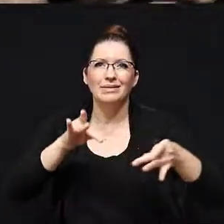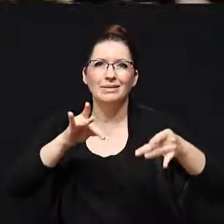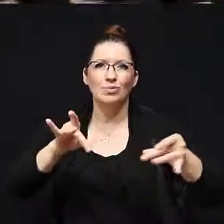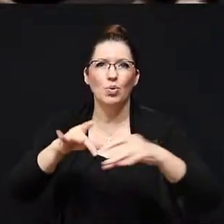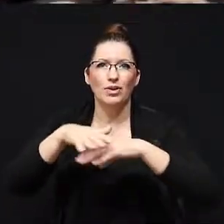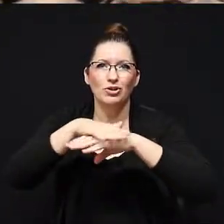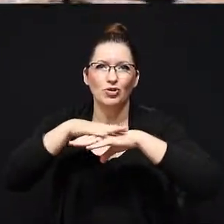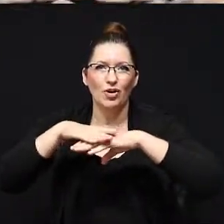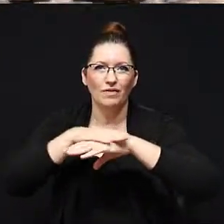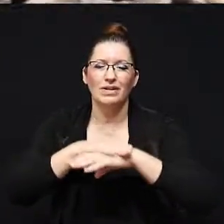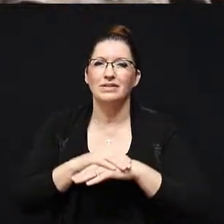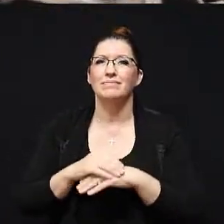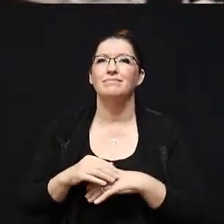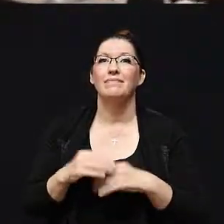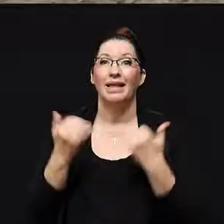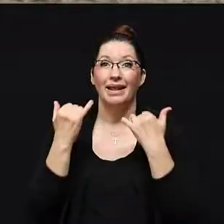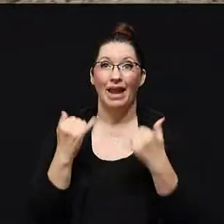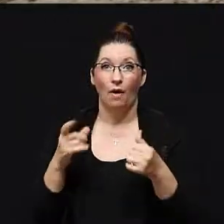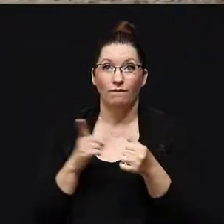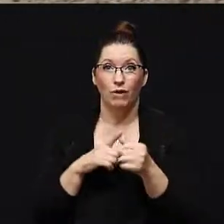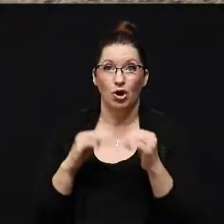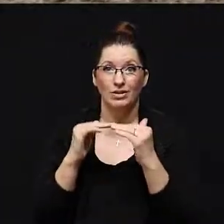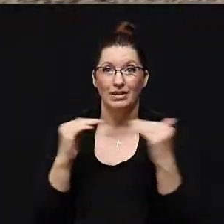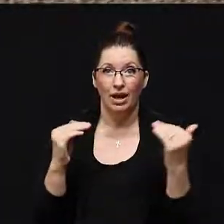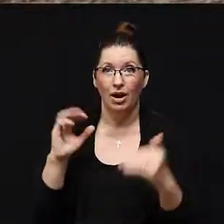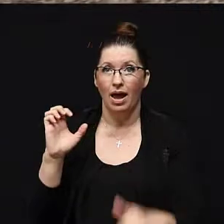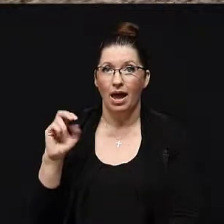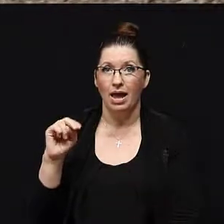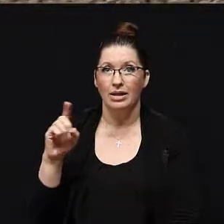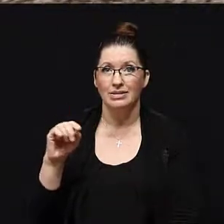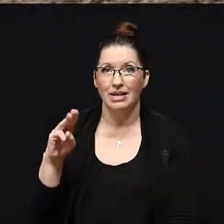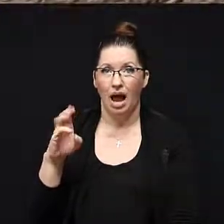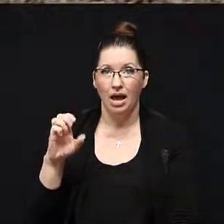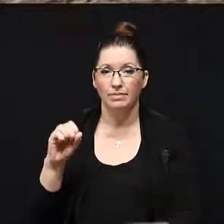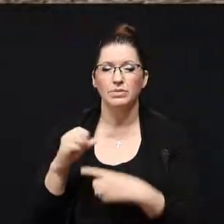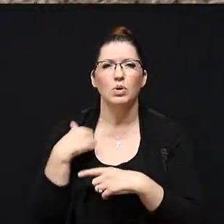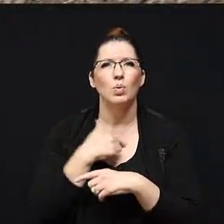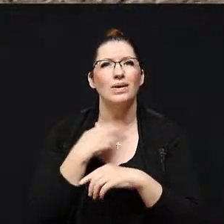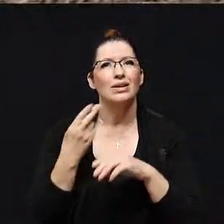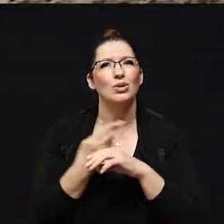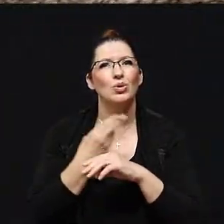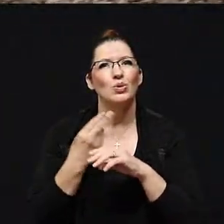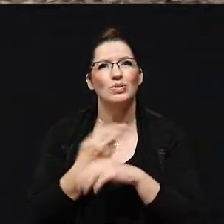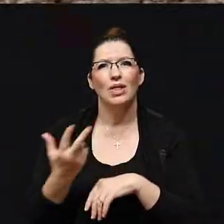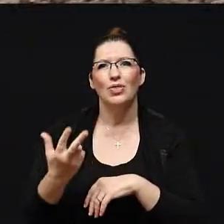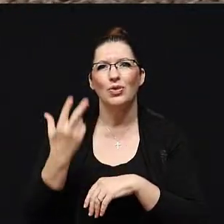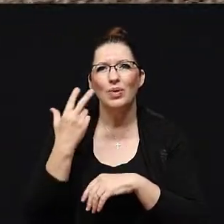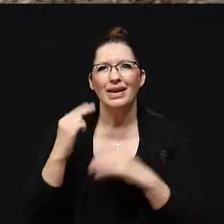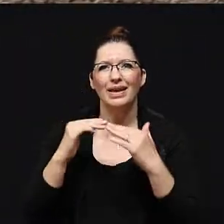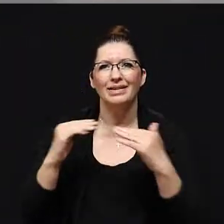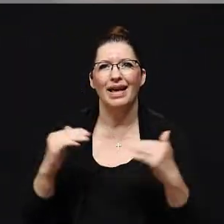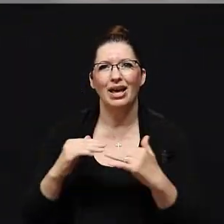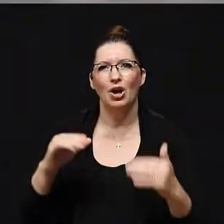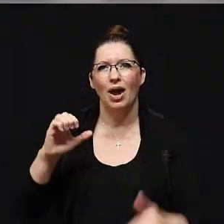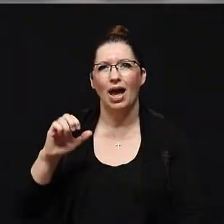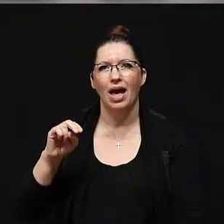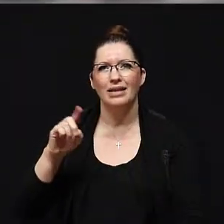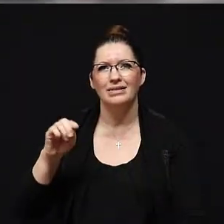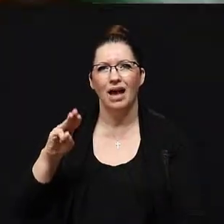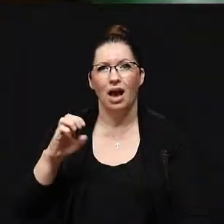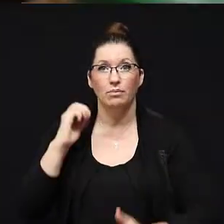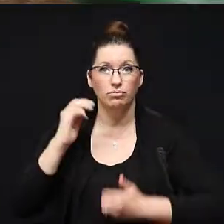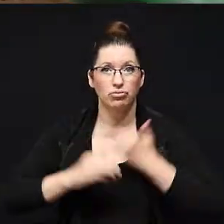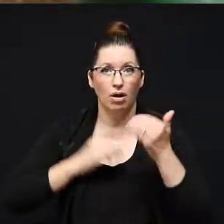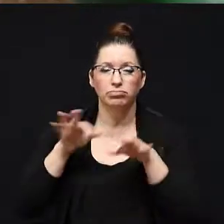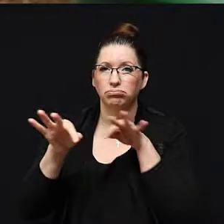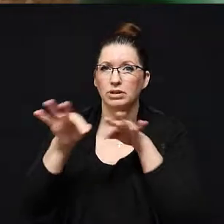Next comes our first layer of enzyme. We use a three-layer enzyme process, but let me tell you a little bit about this enzyme and